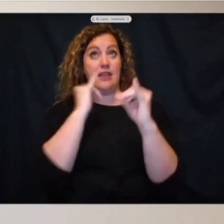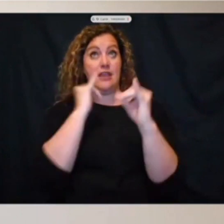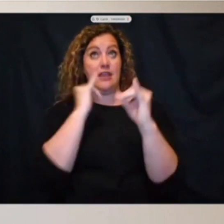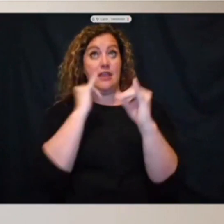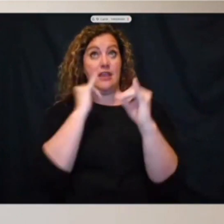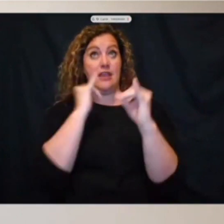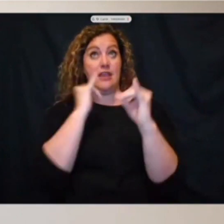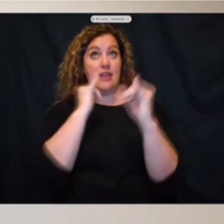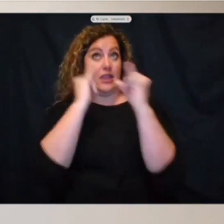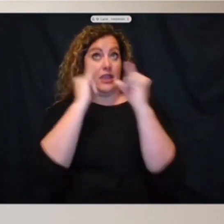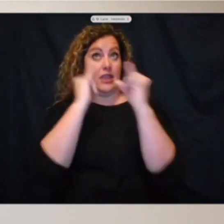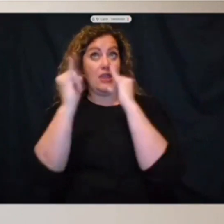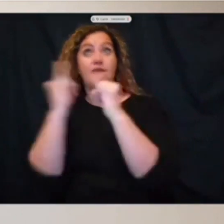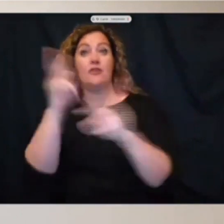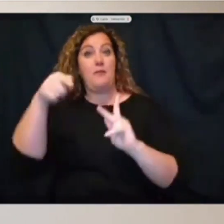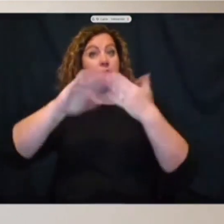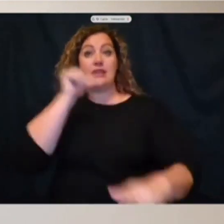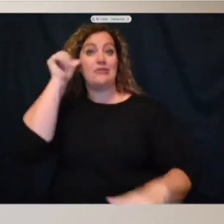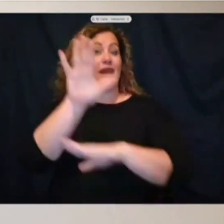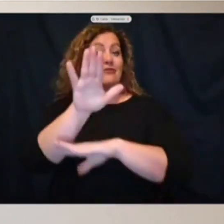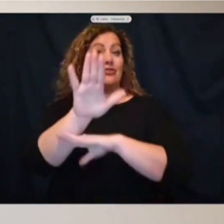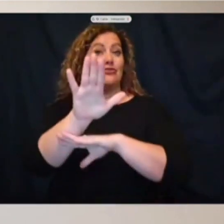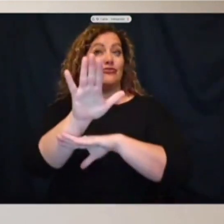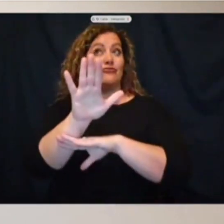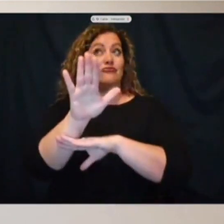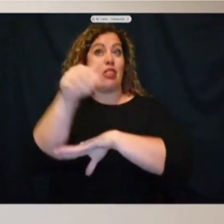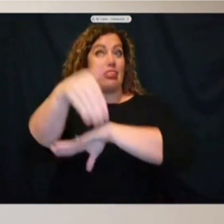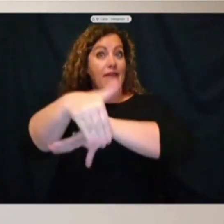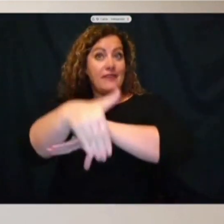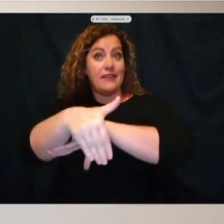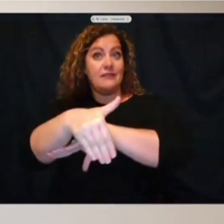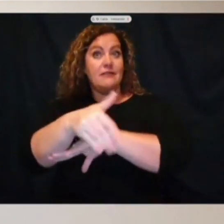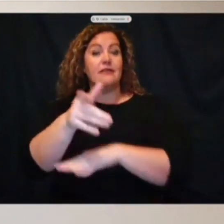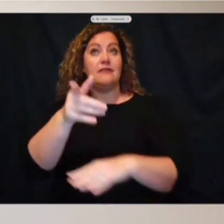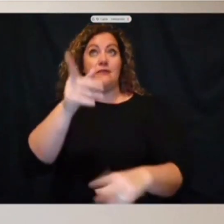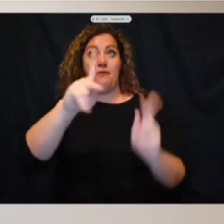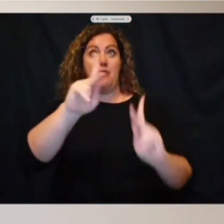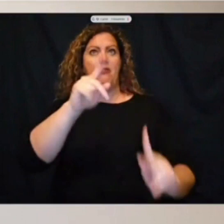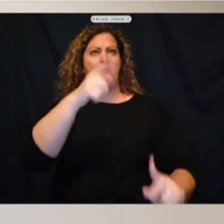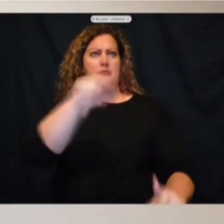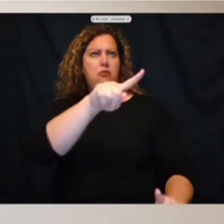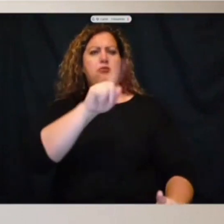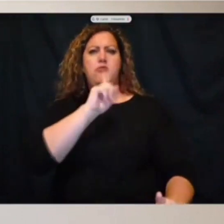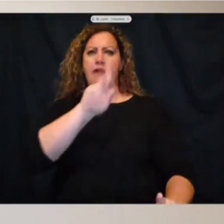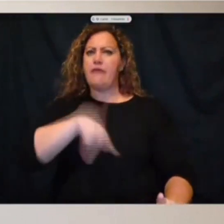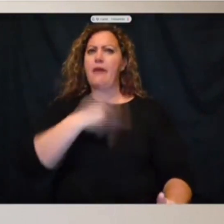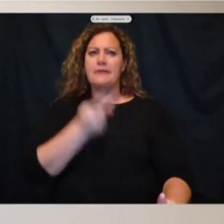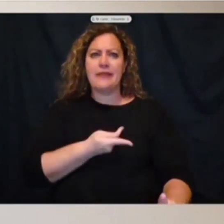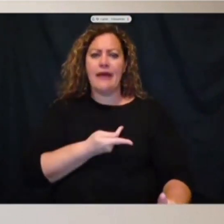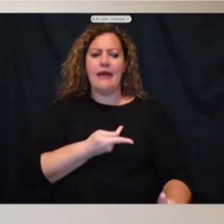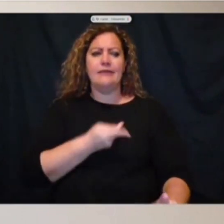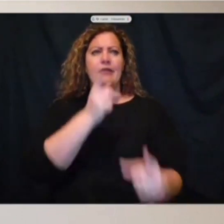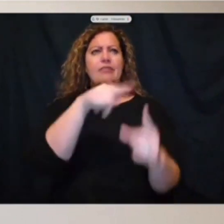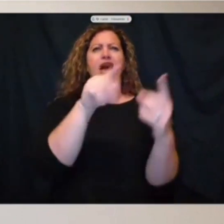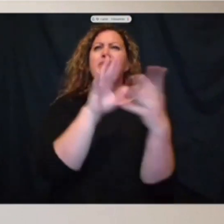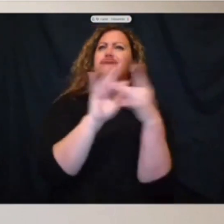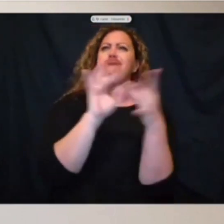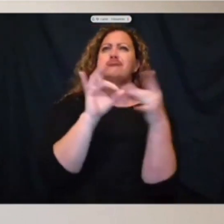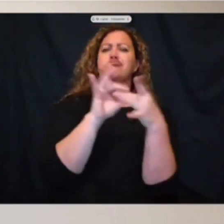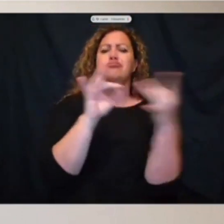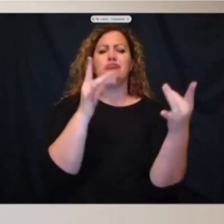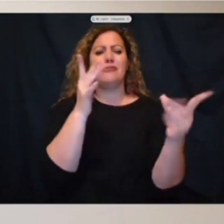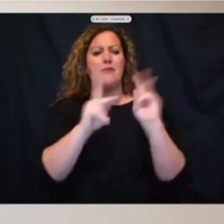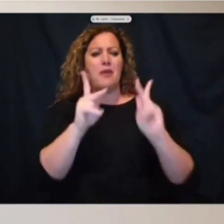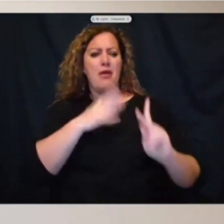yesterday afternoon, last evening, who were very upset, talked about how members of their own community